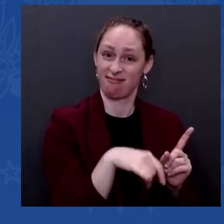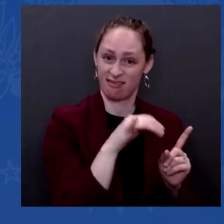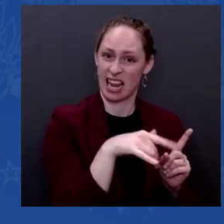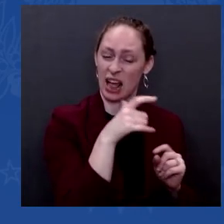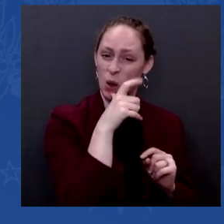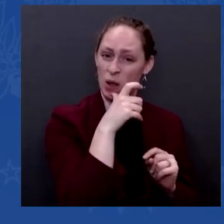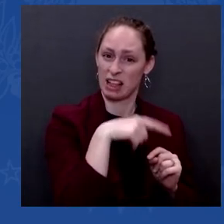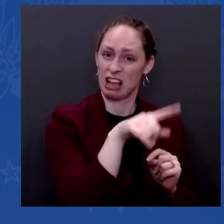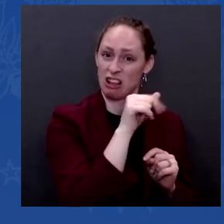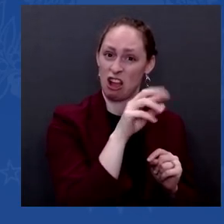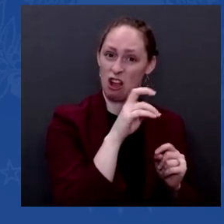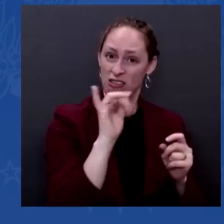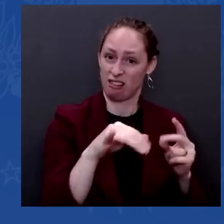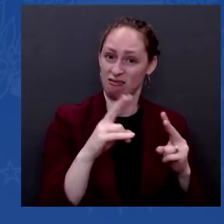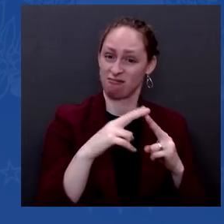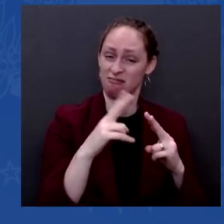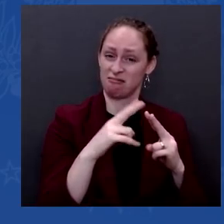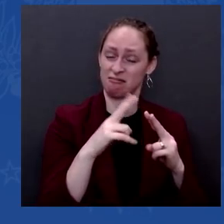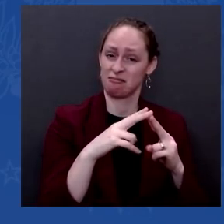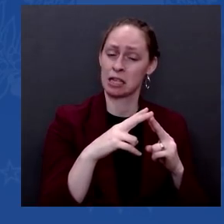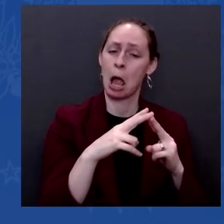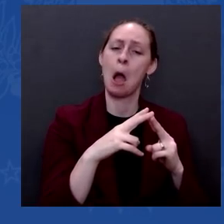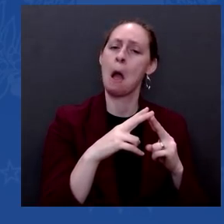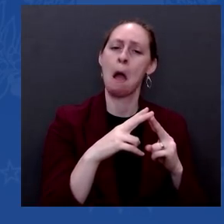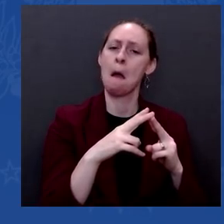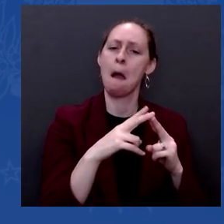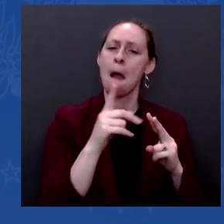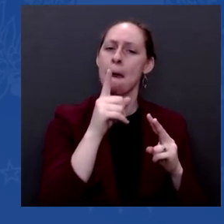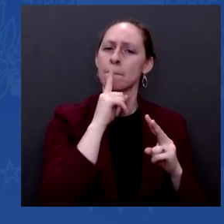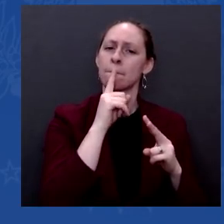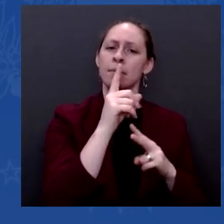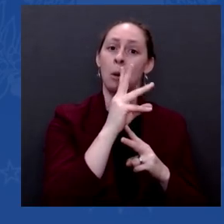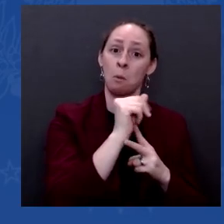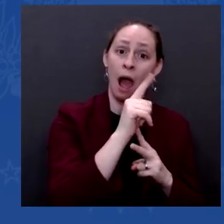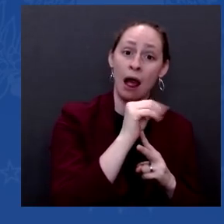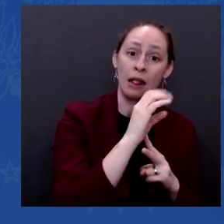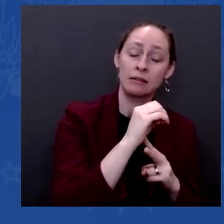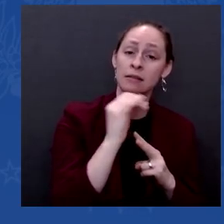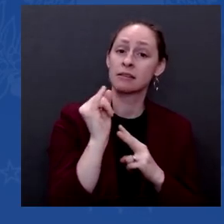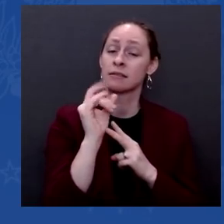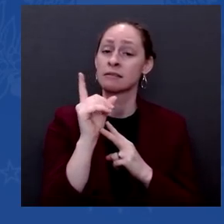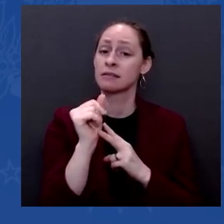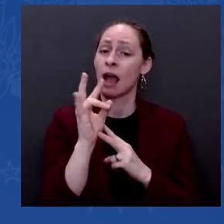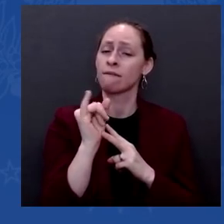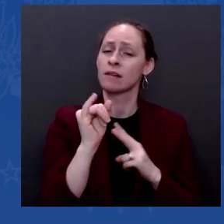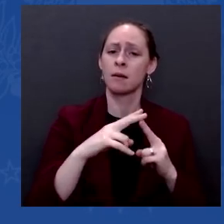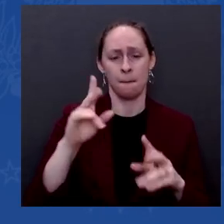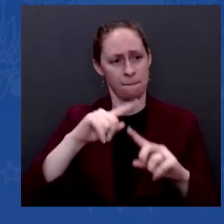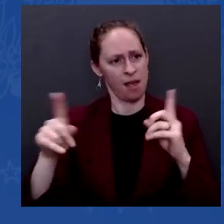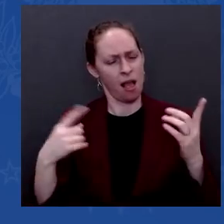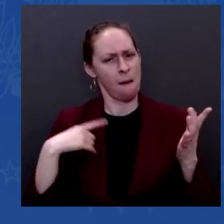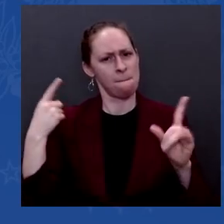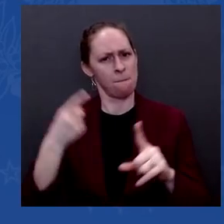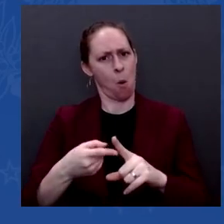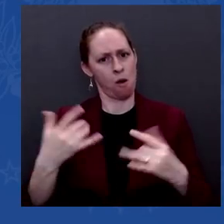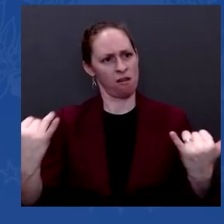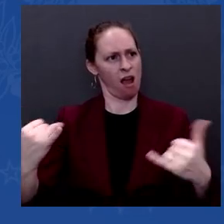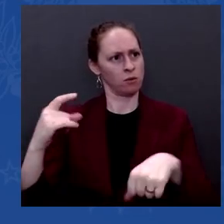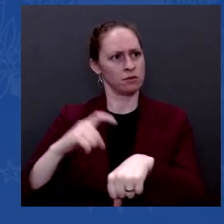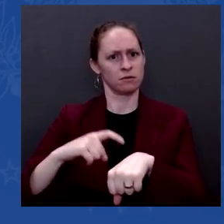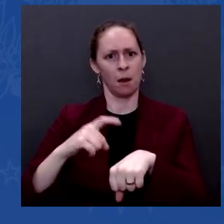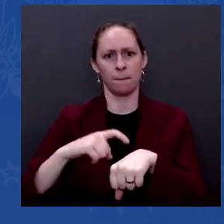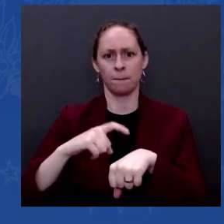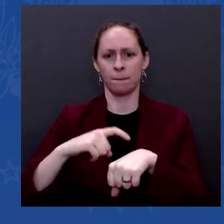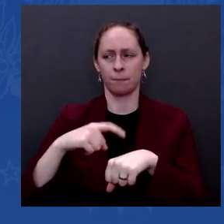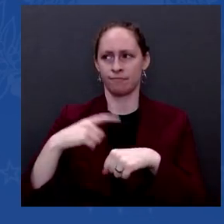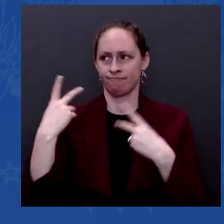that didn't make you George Wallace, or didn't make you Bull Connor. But if you did not vote for the Voting Rights Act back then, you were voting with